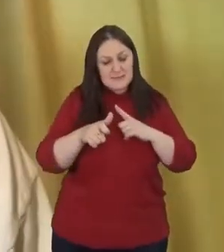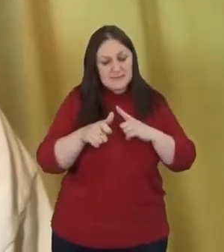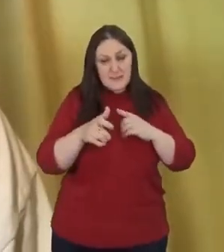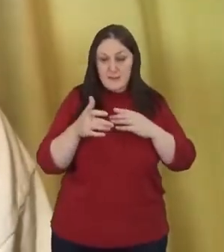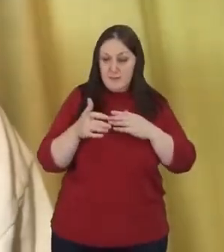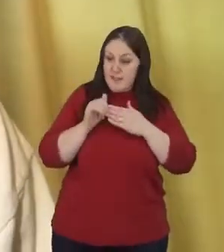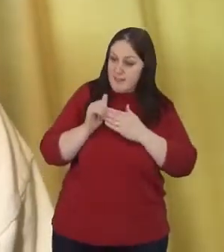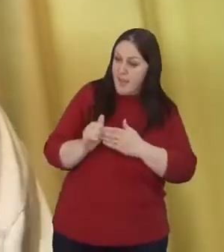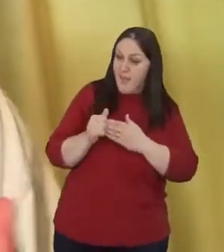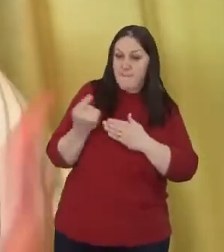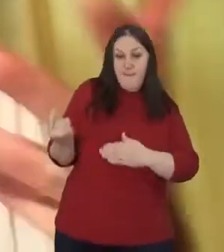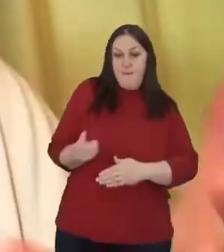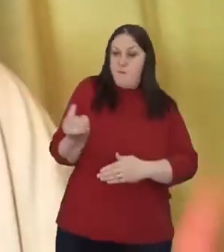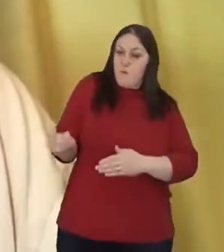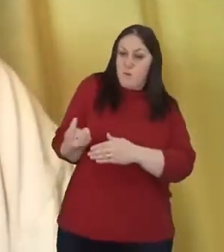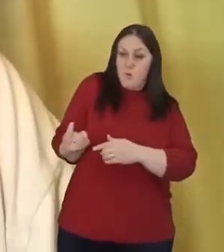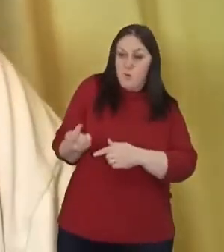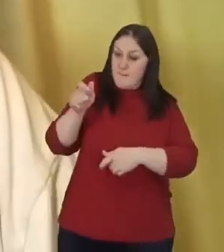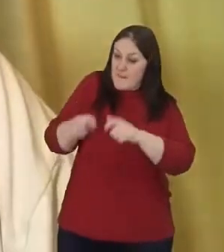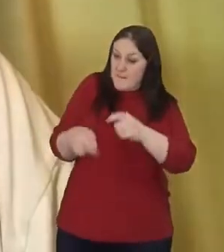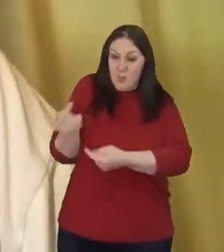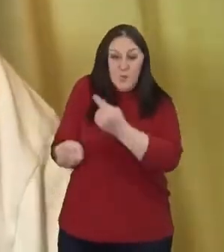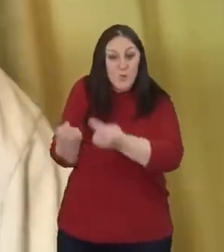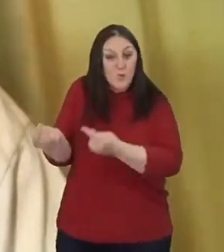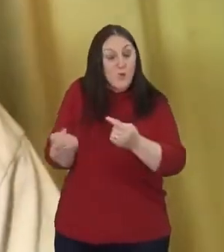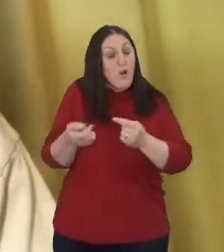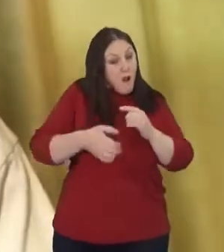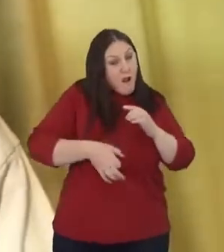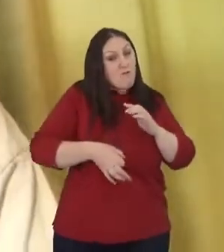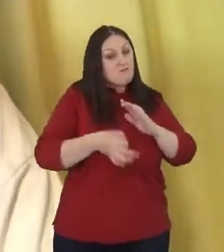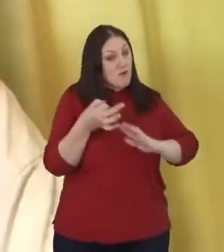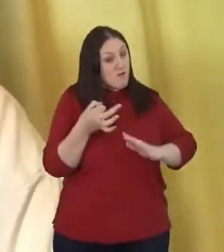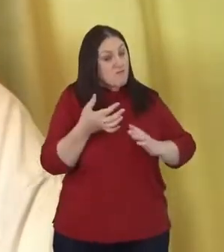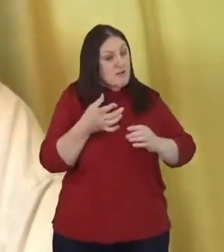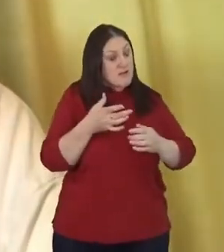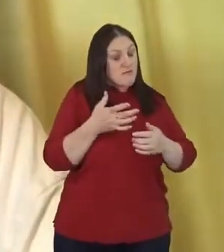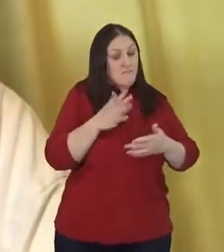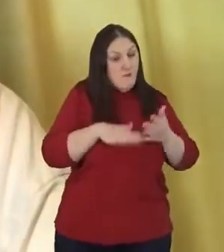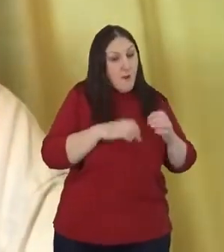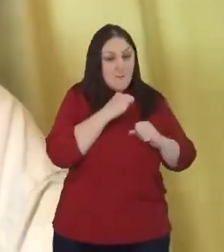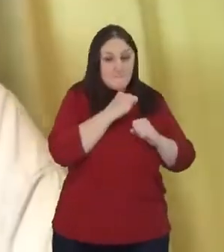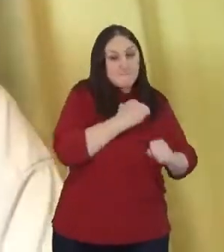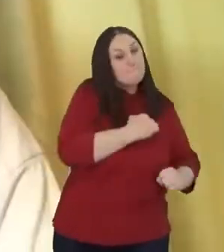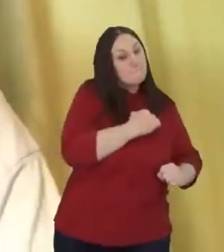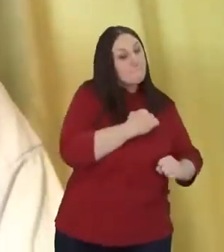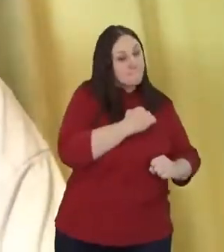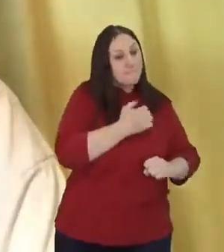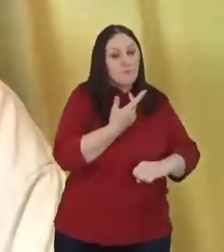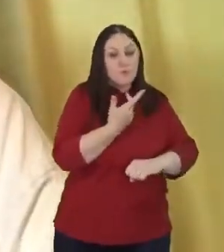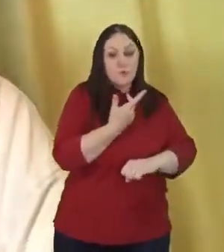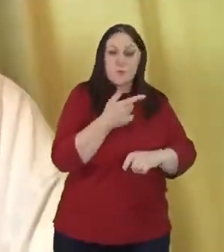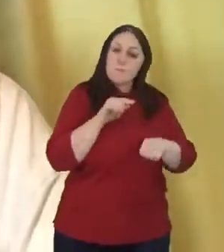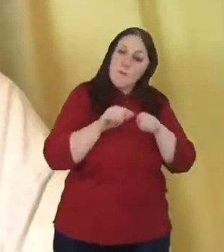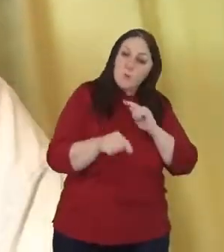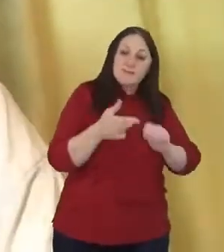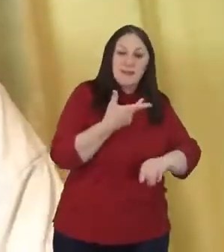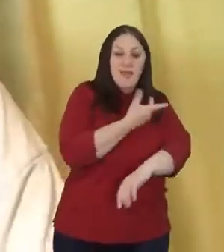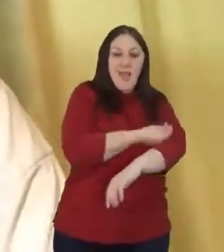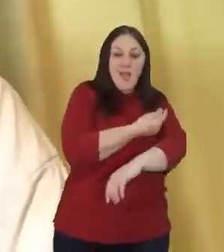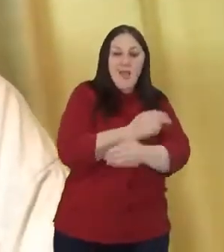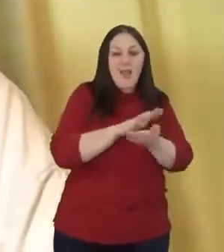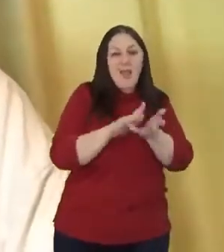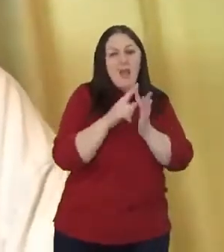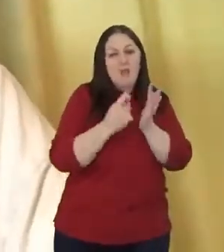people who are recovering from mostly heroin addiction. And on the wall at New Jerusalem, at the recovery